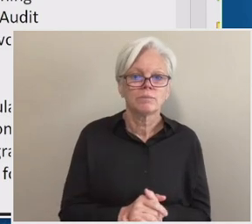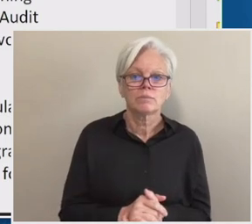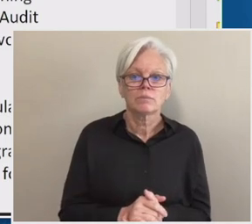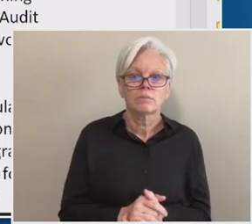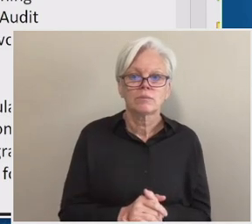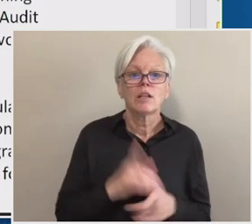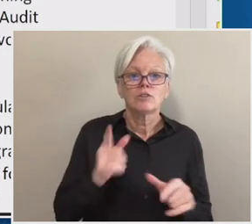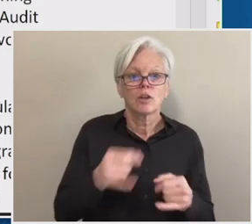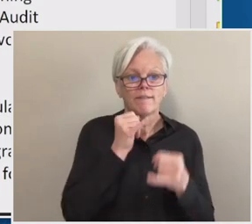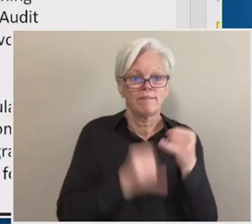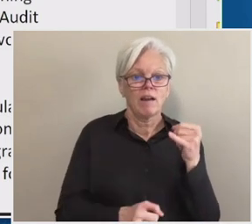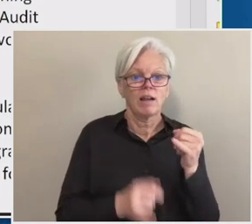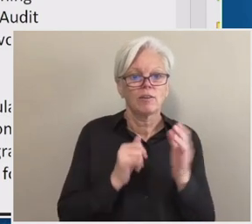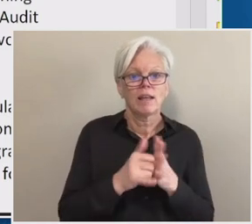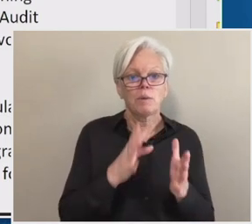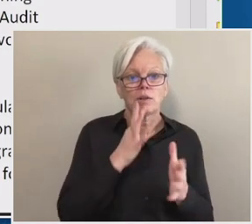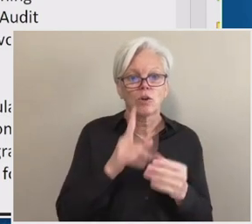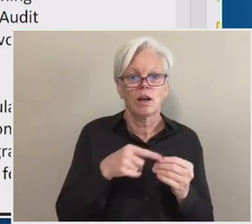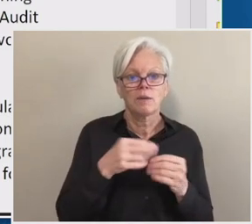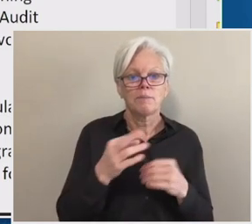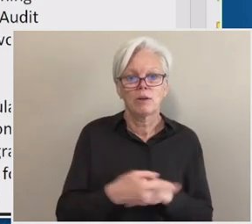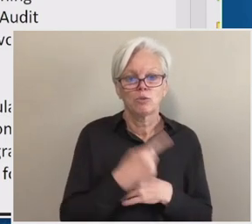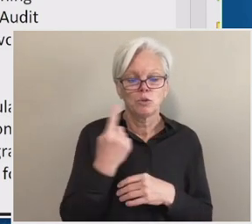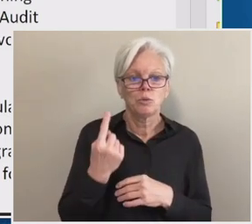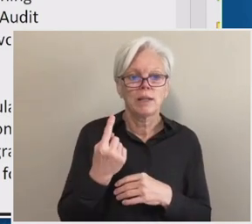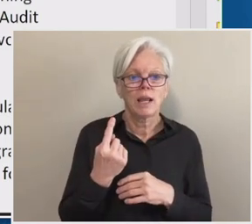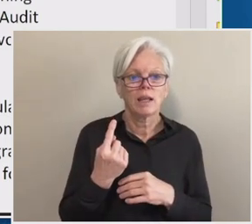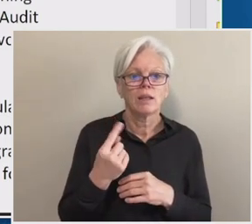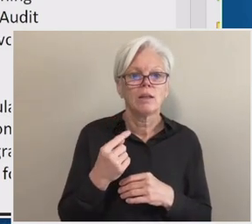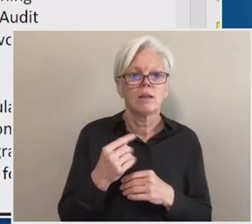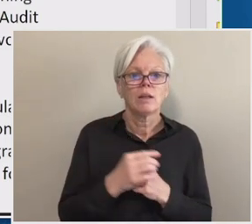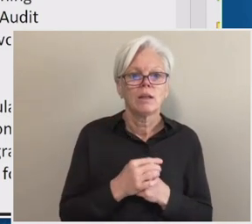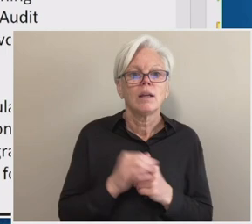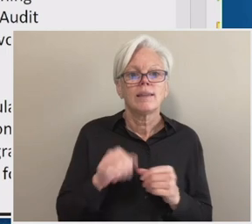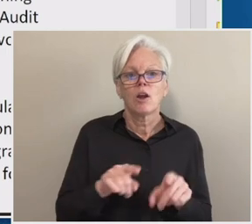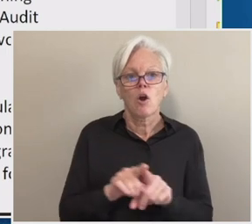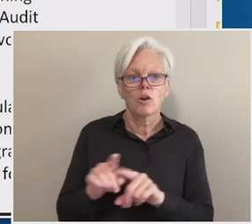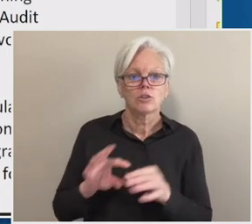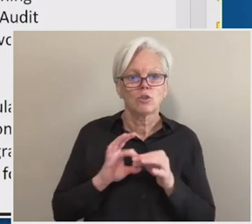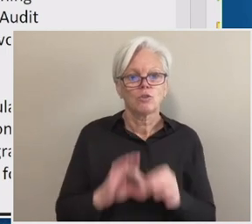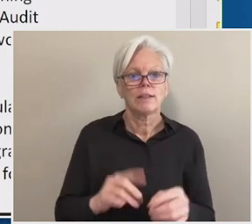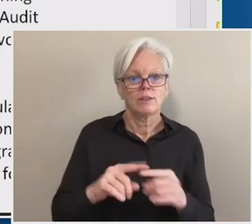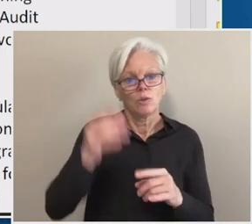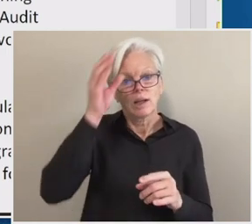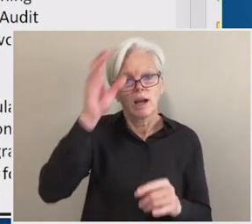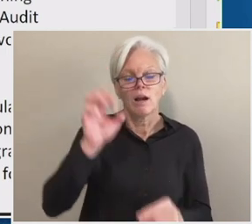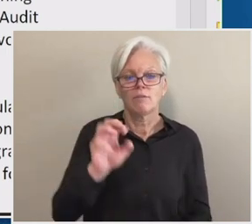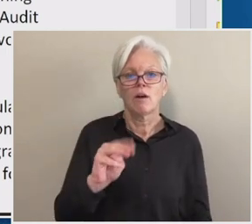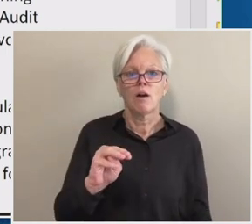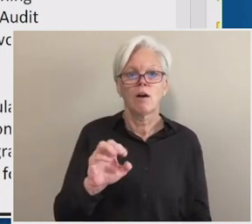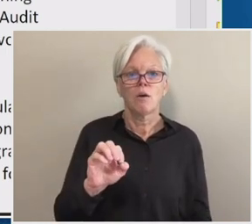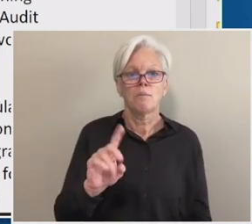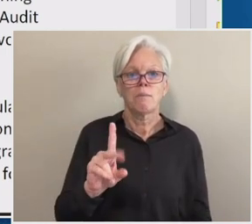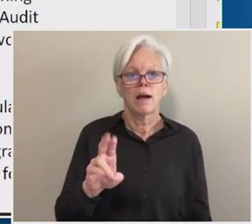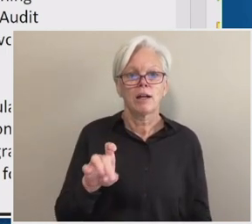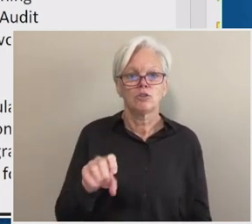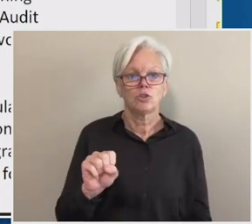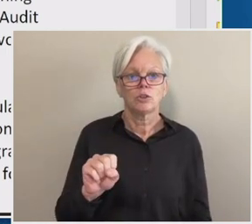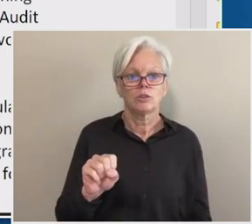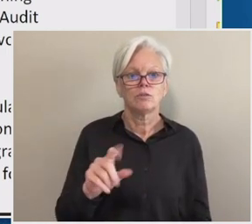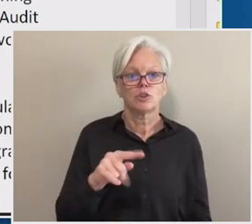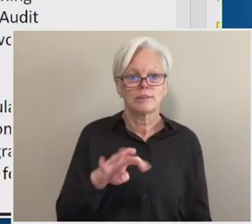the final item that we want to talk about today. This is also related to the concept of the modules in the return of Title IV process.